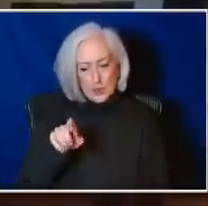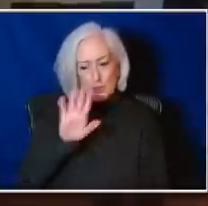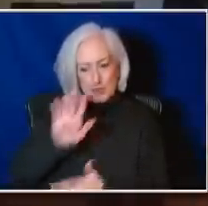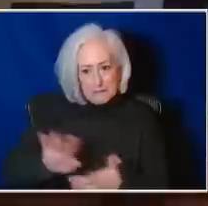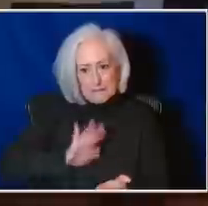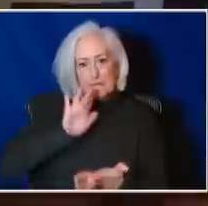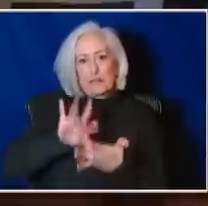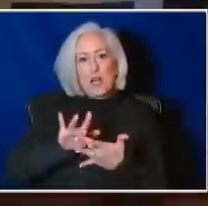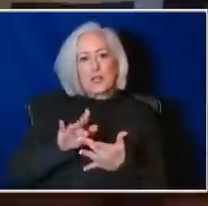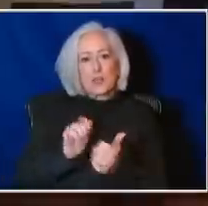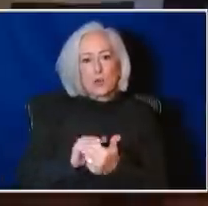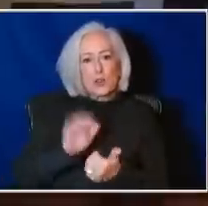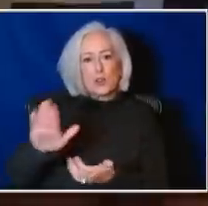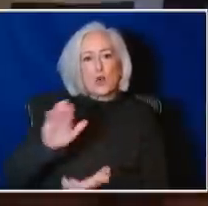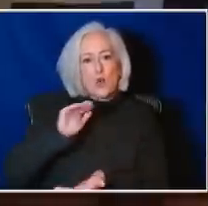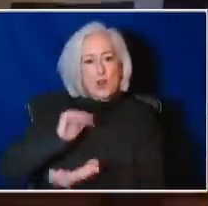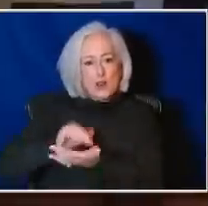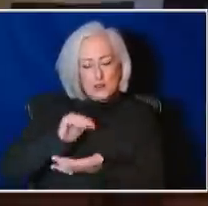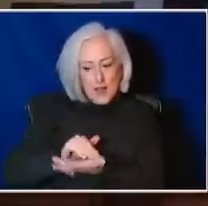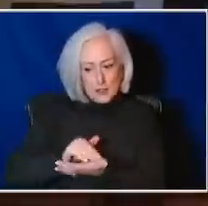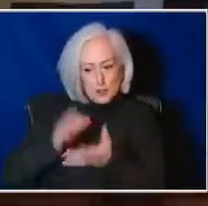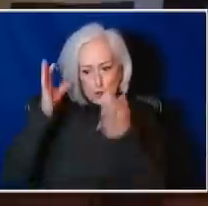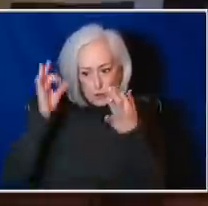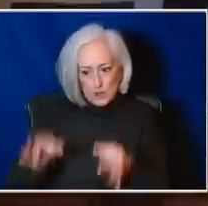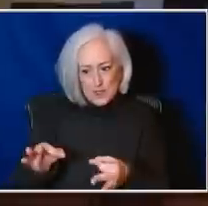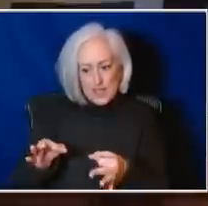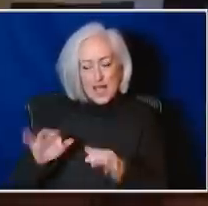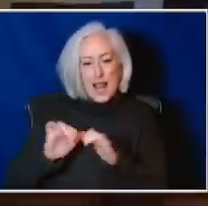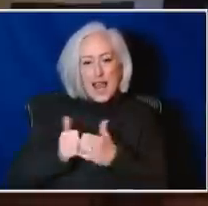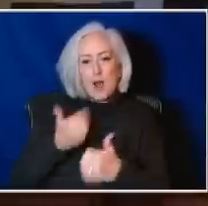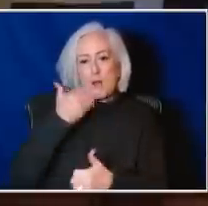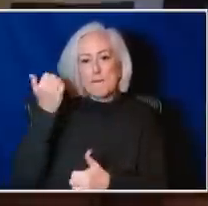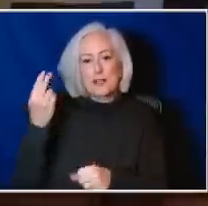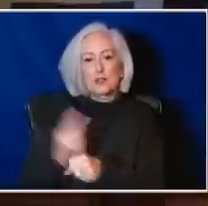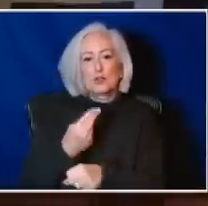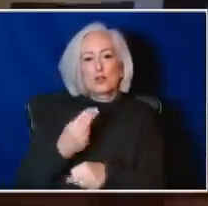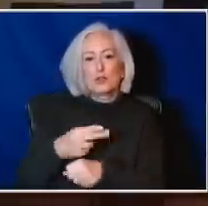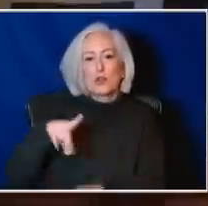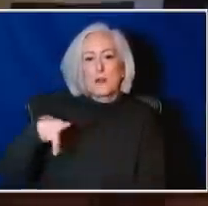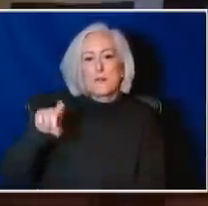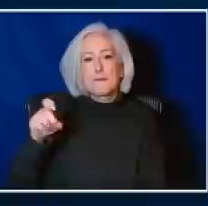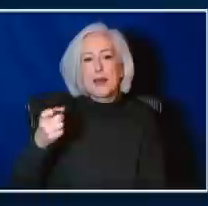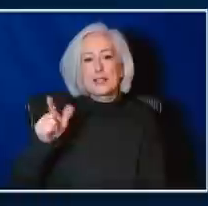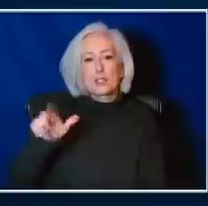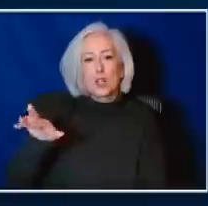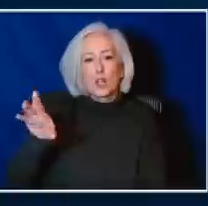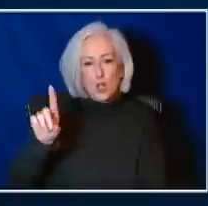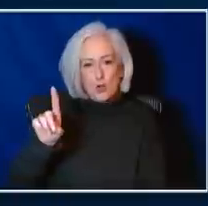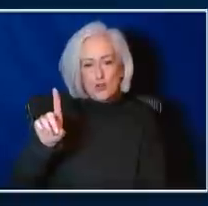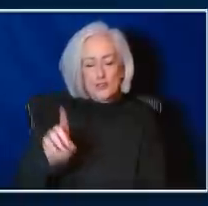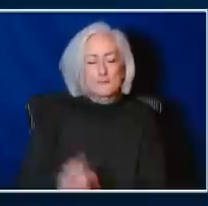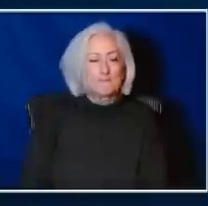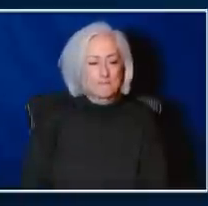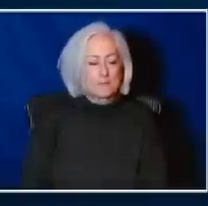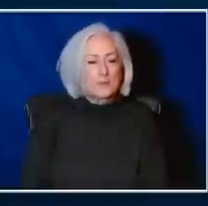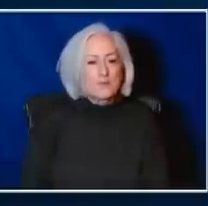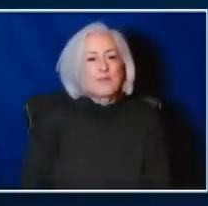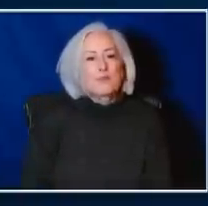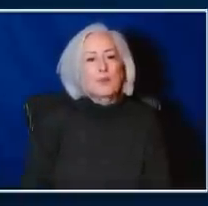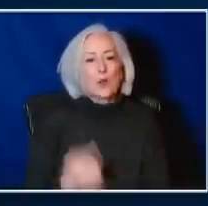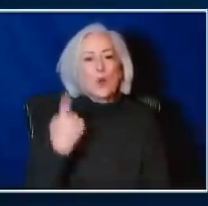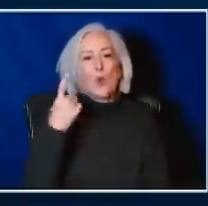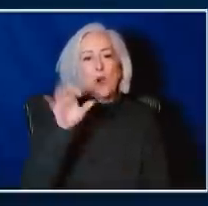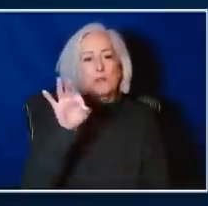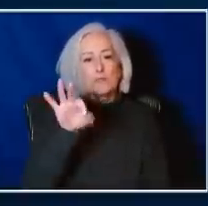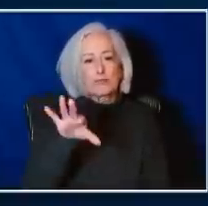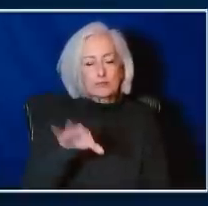with your health care team to decide how best to use Paxlovid. Yeah. So let's go. If wanted to make one of the quick pivot,